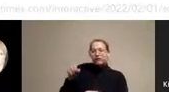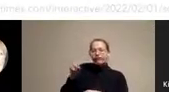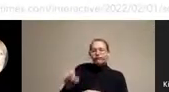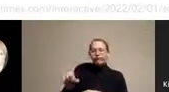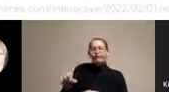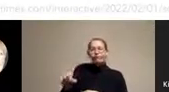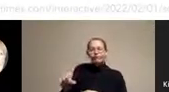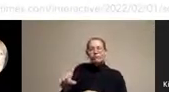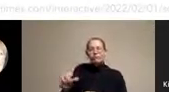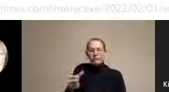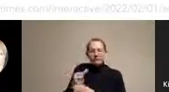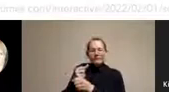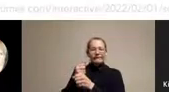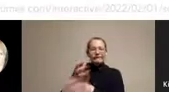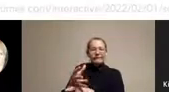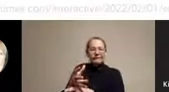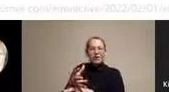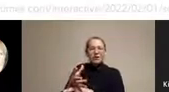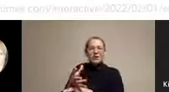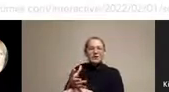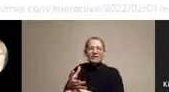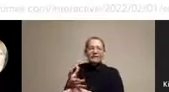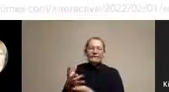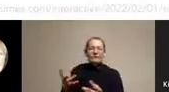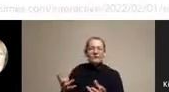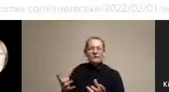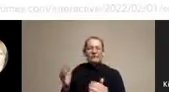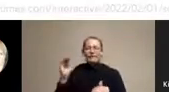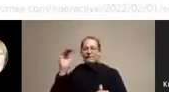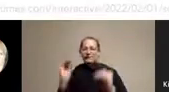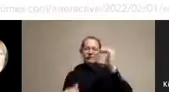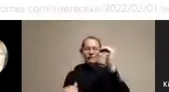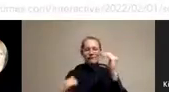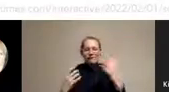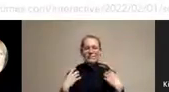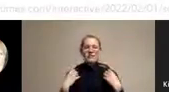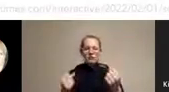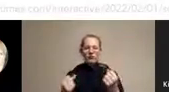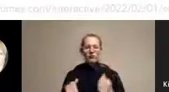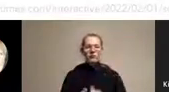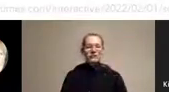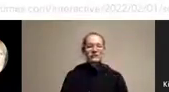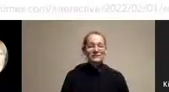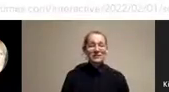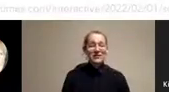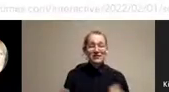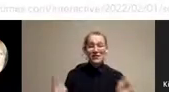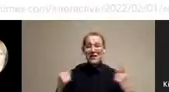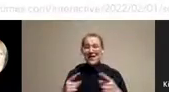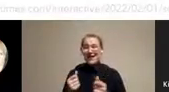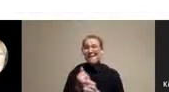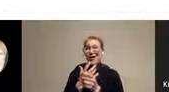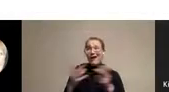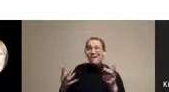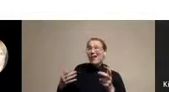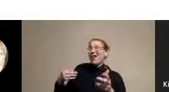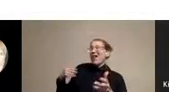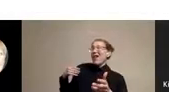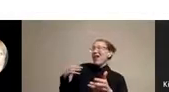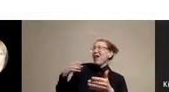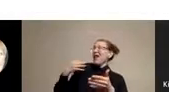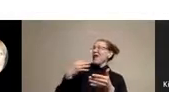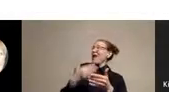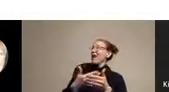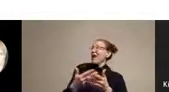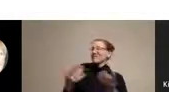more people who are obese and many other dimensions, all of which intersected in with COVID to create poorer health. And the third root